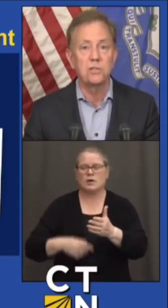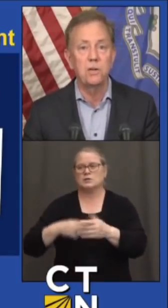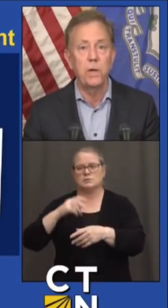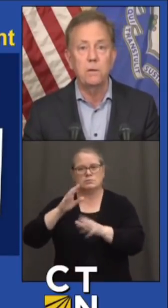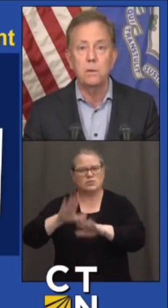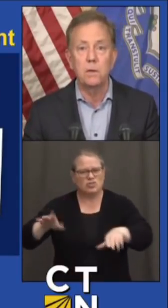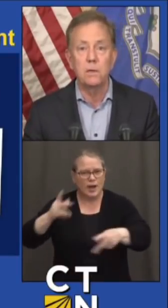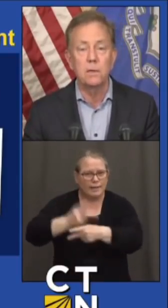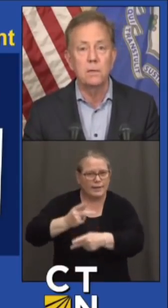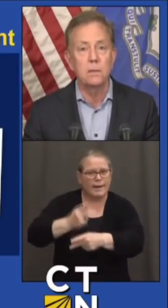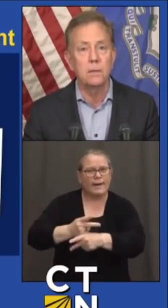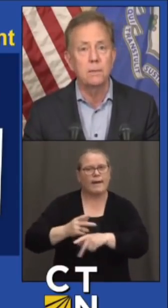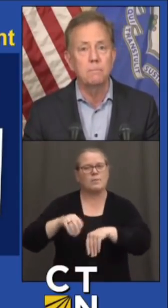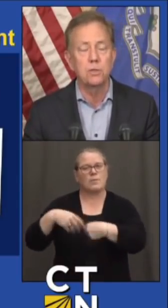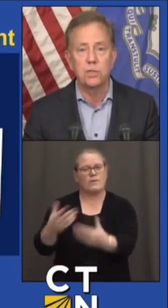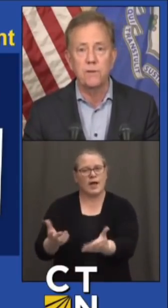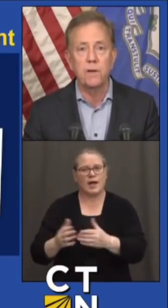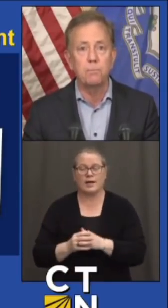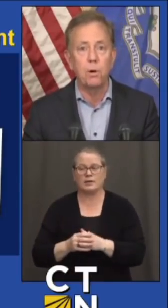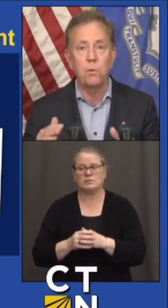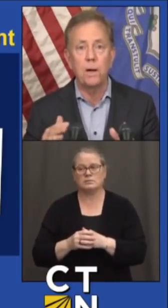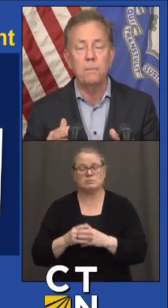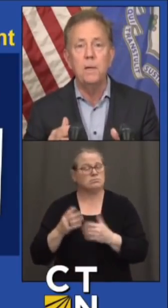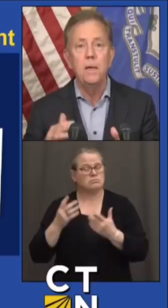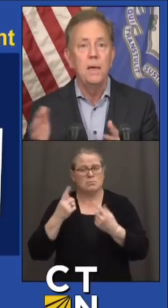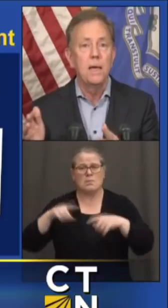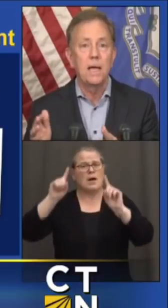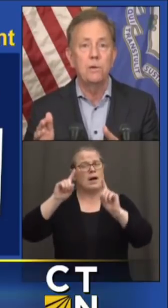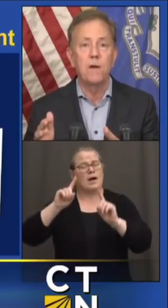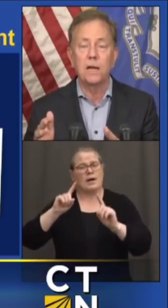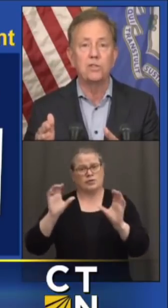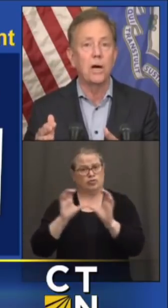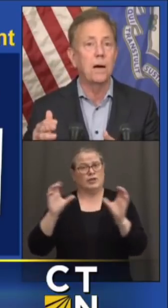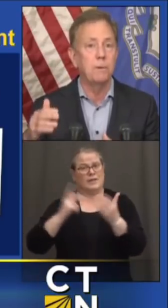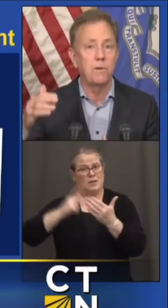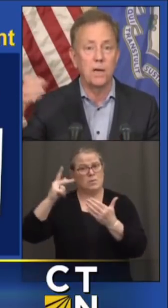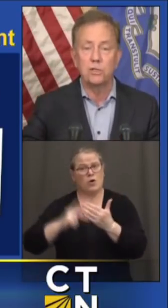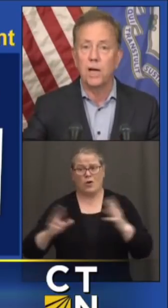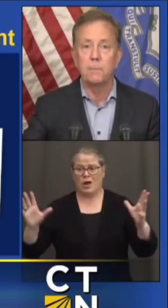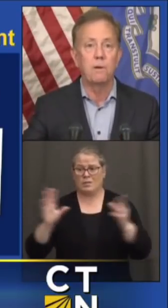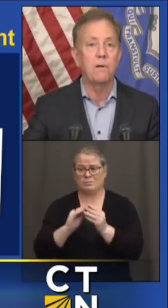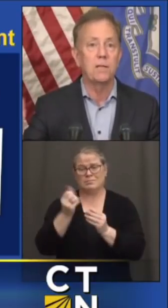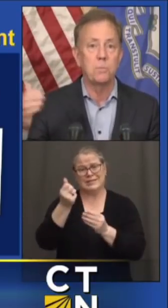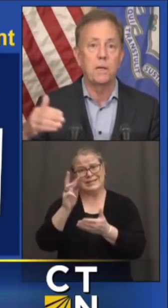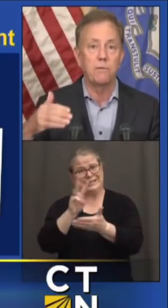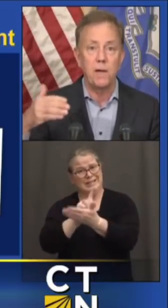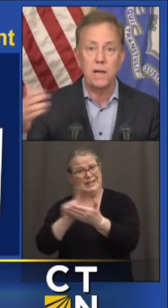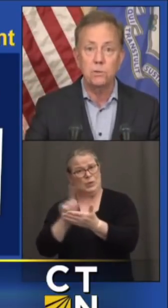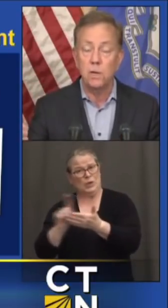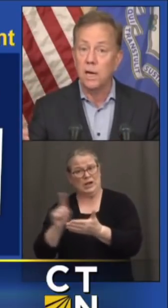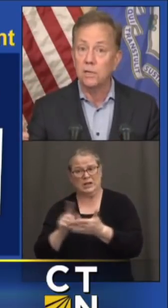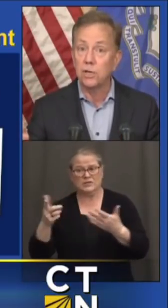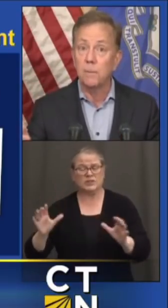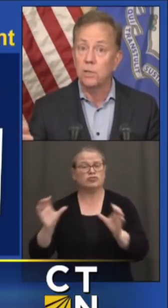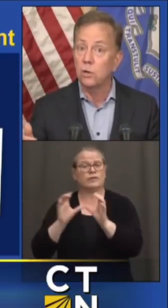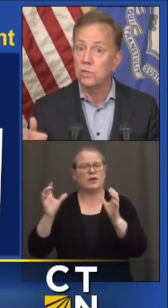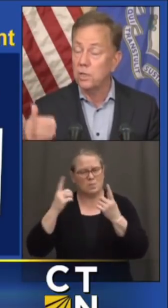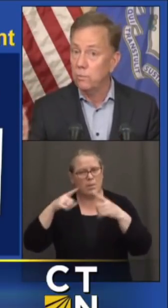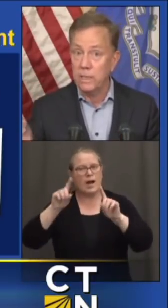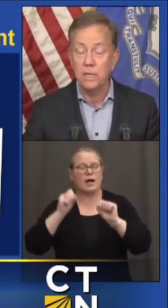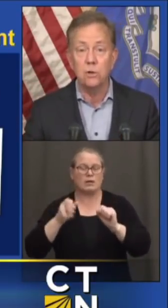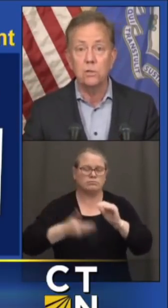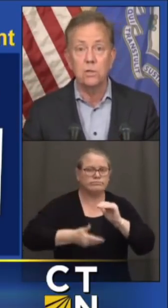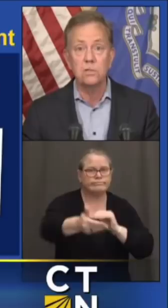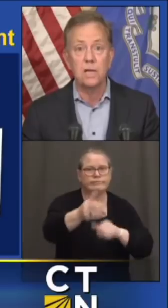your 16-week certificate program, and you've got a job. You've got a job in advanced manufacturing. You've got a job in